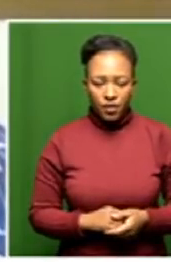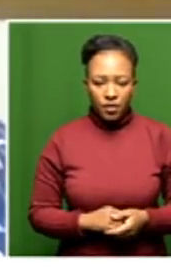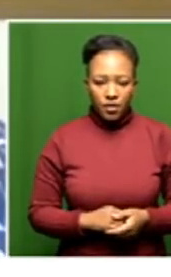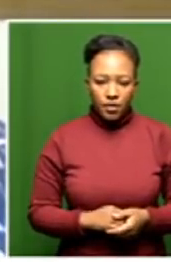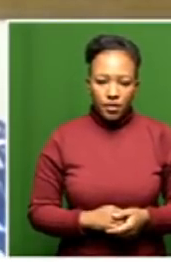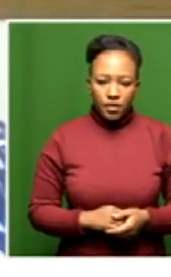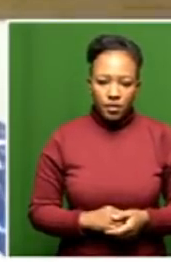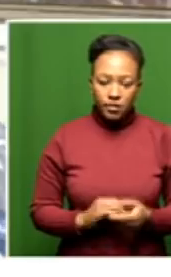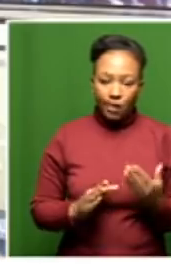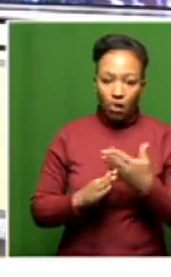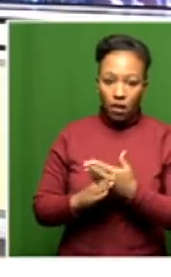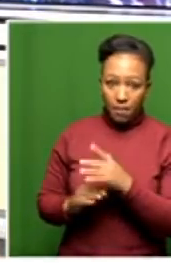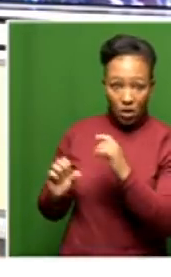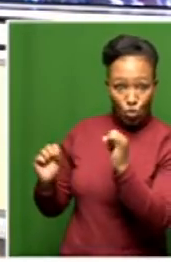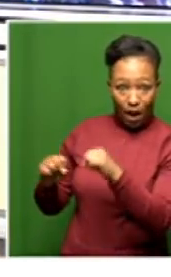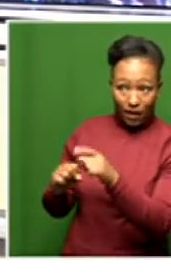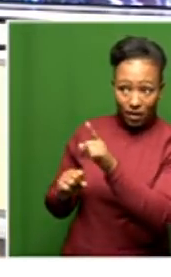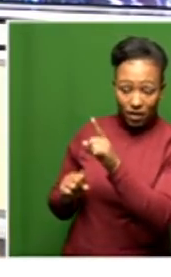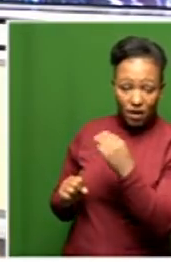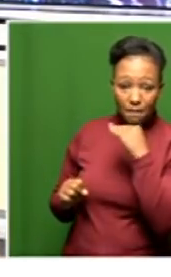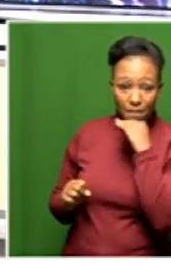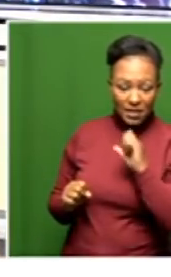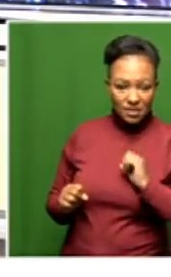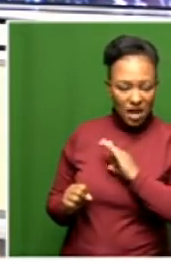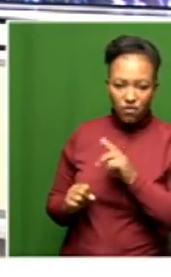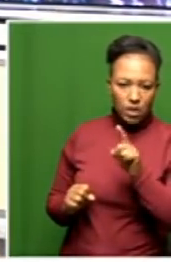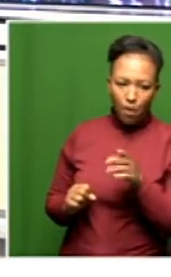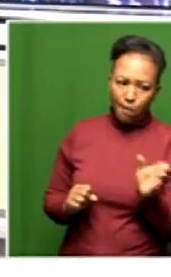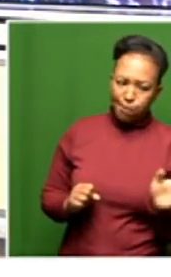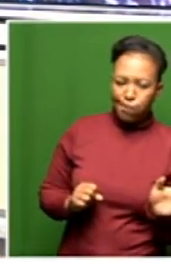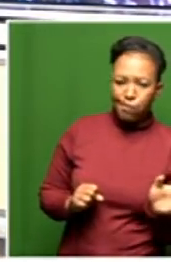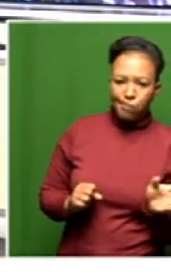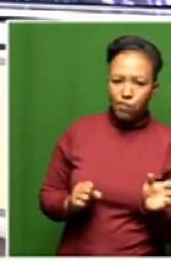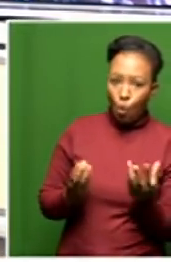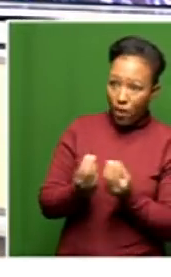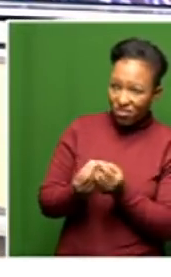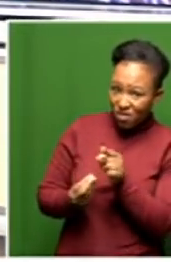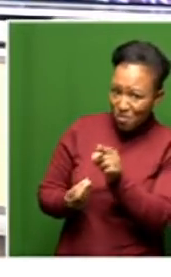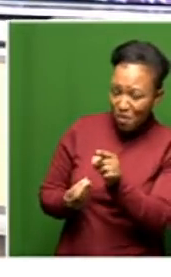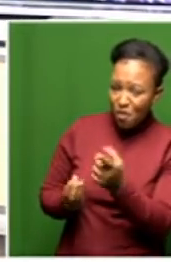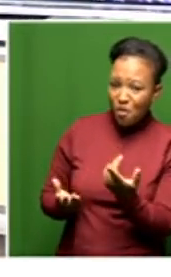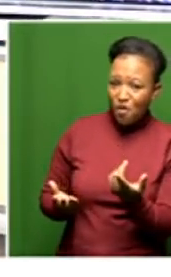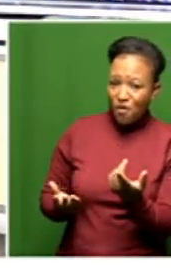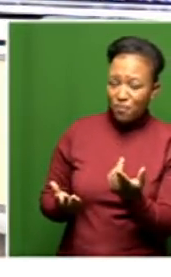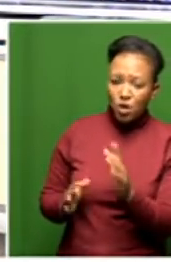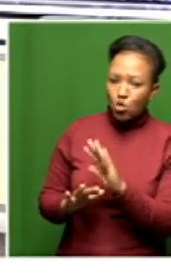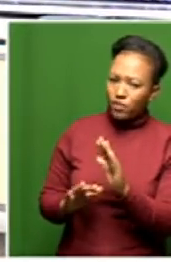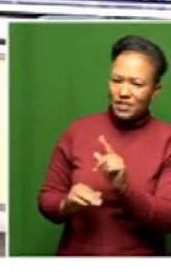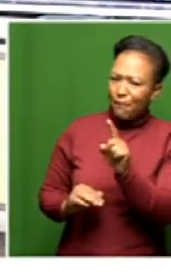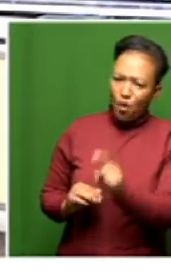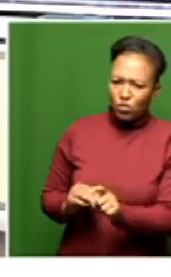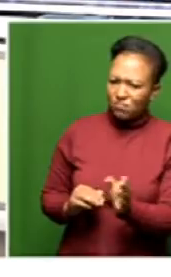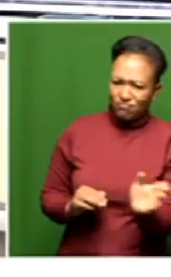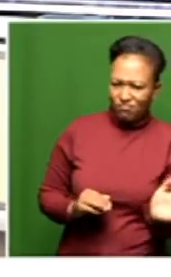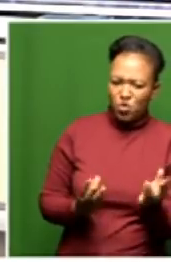But would you agree, Ms. Huerta, that the staff shouldn't have been with you in any event? They should not have been with